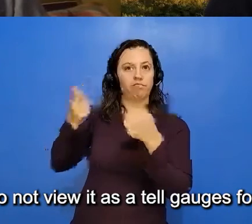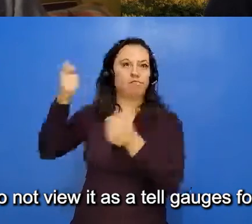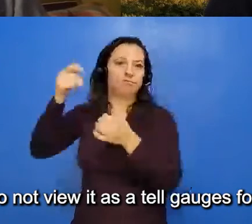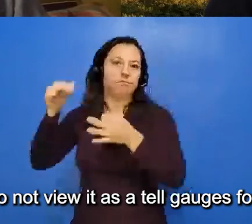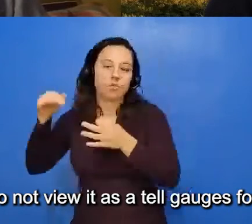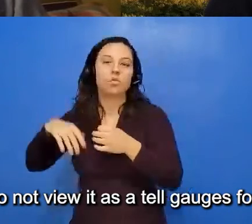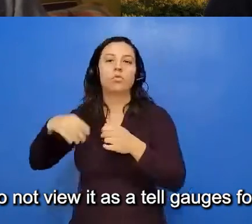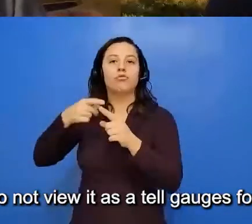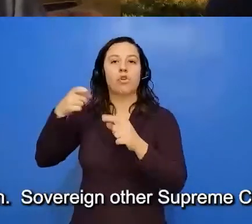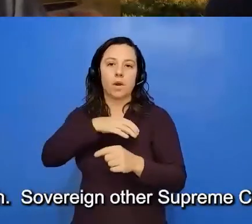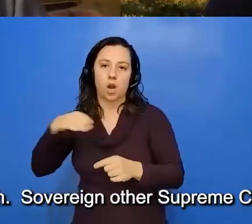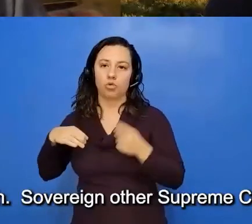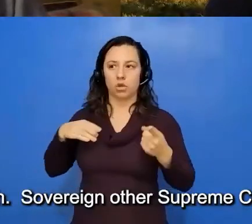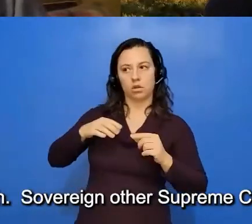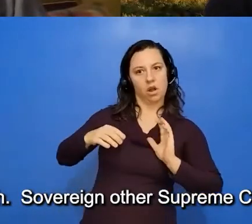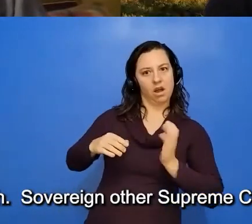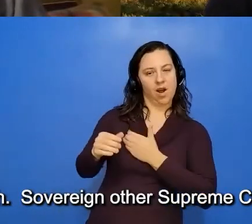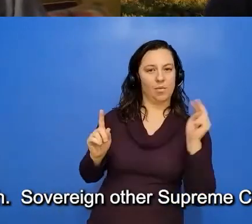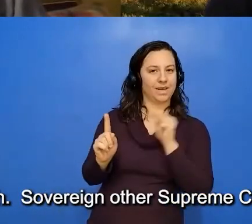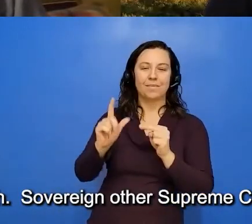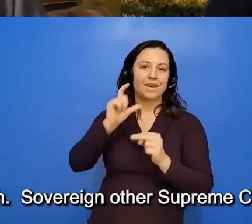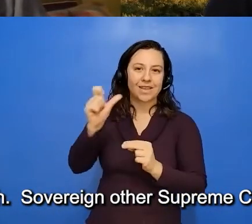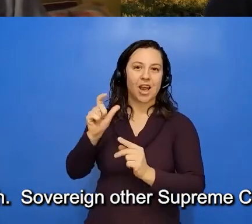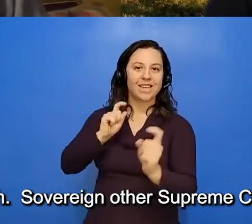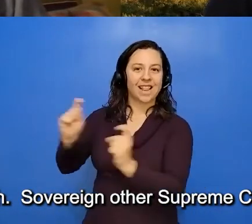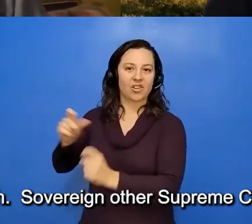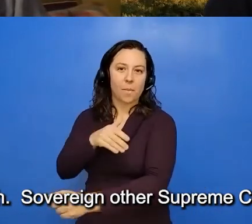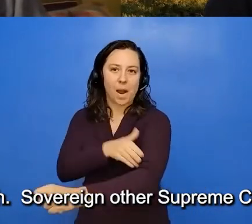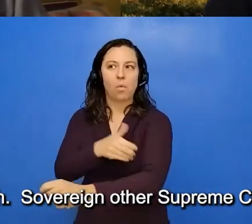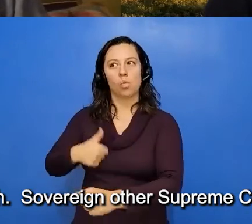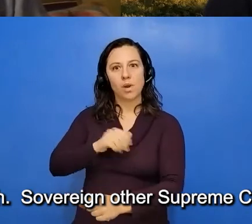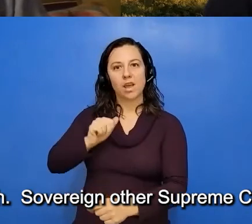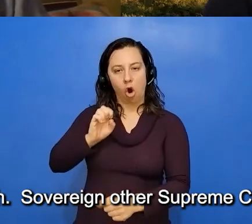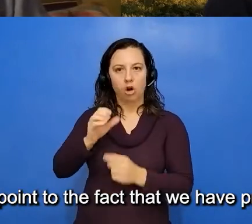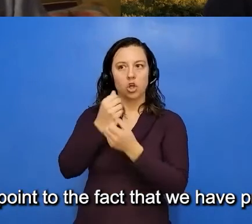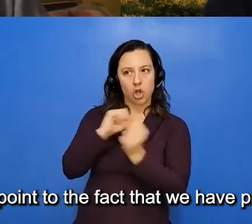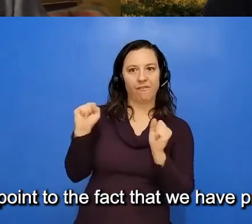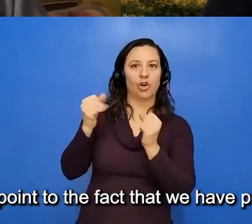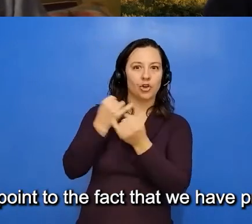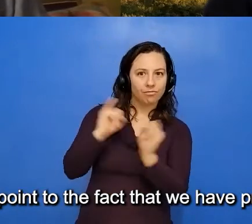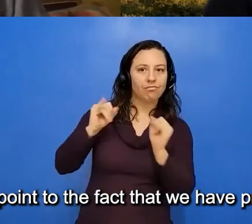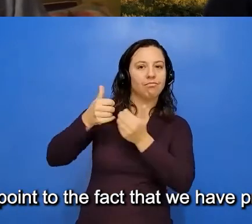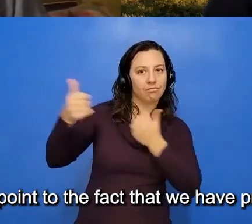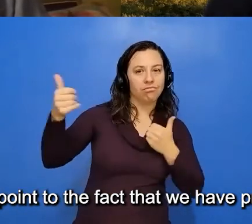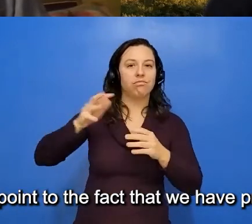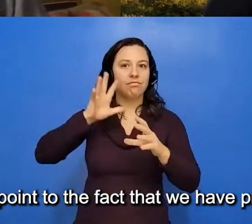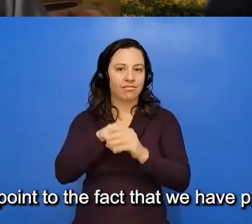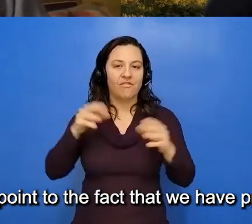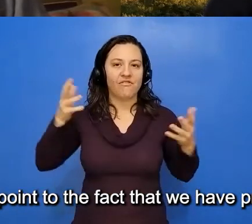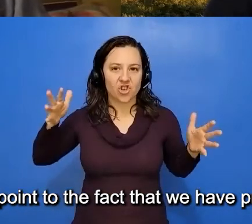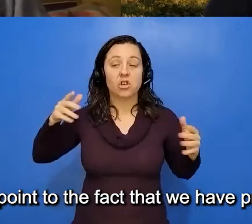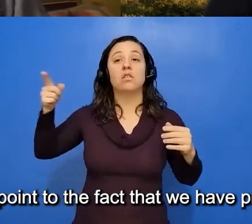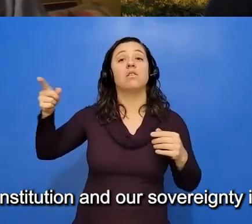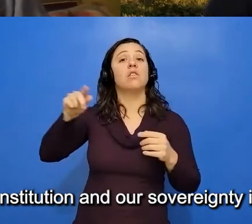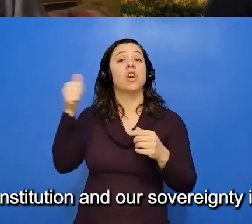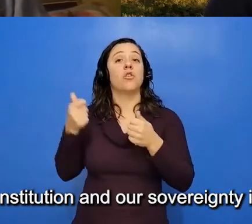we do not view it as a delegation of power. We are inherently sovereign. There are other Supreme Court cases that point to the fact